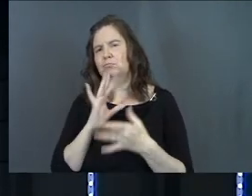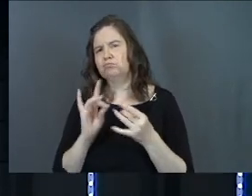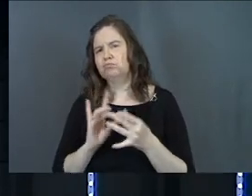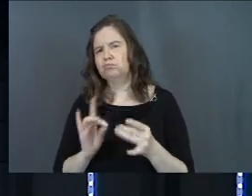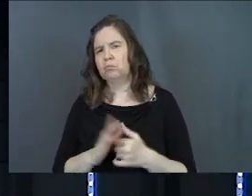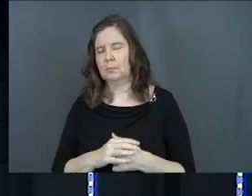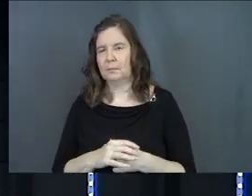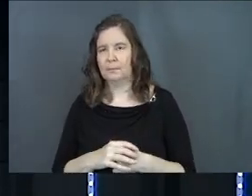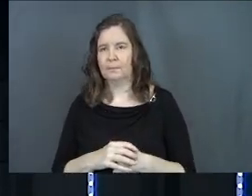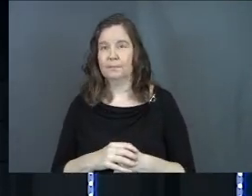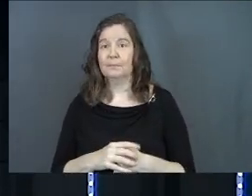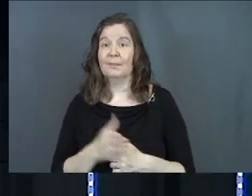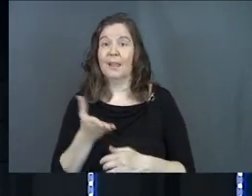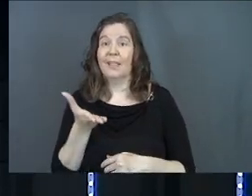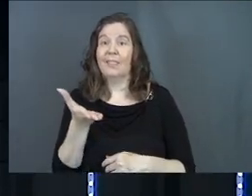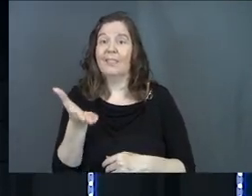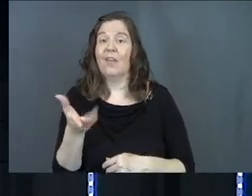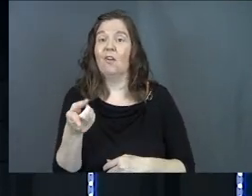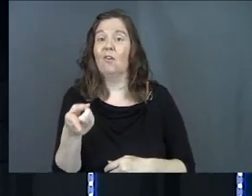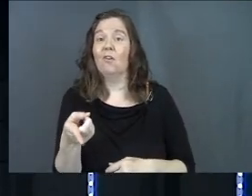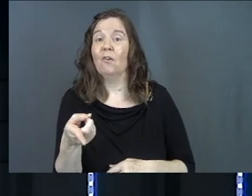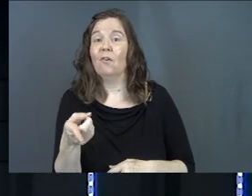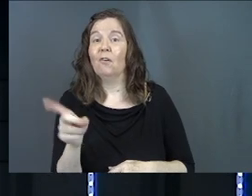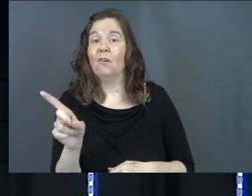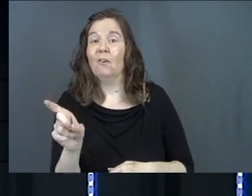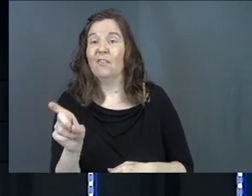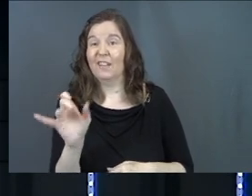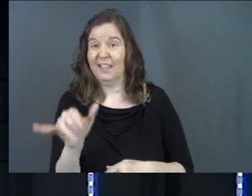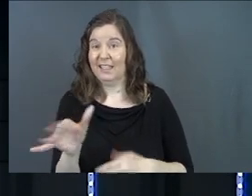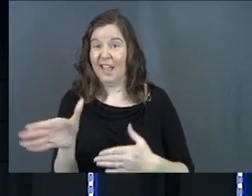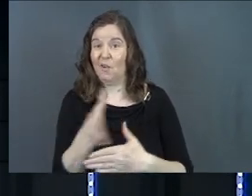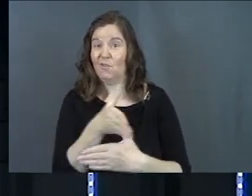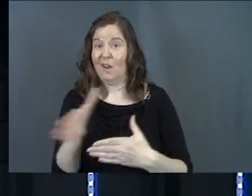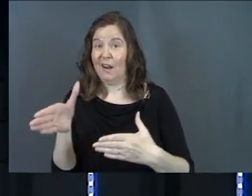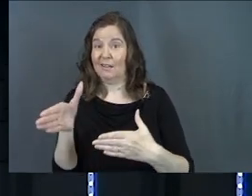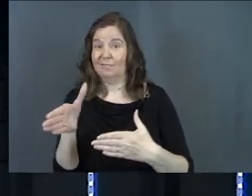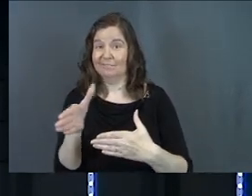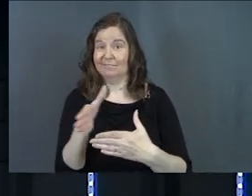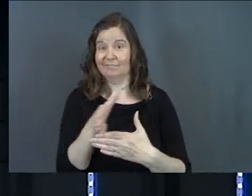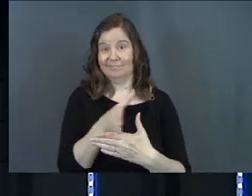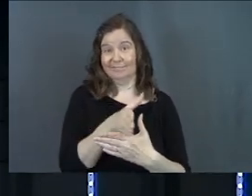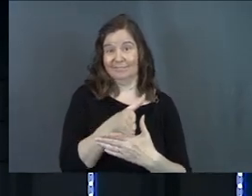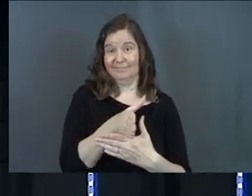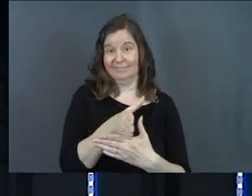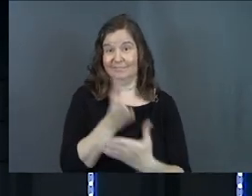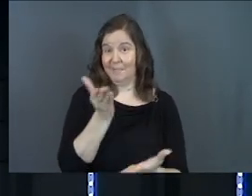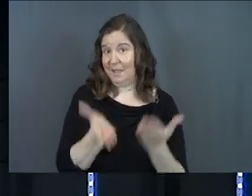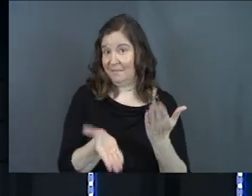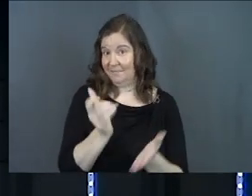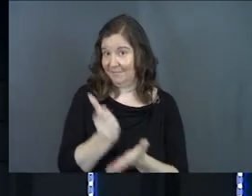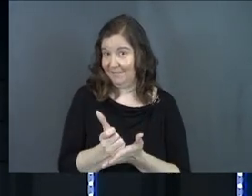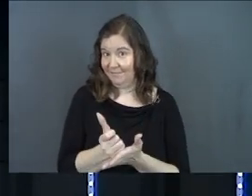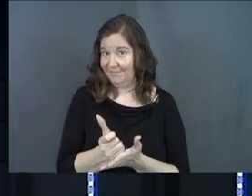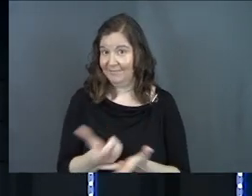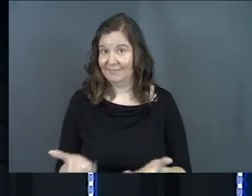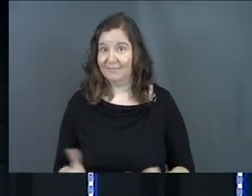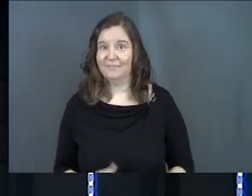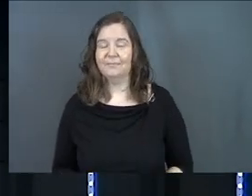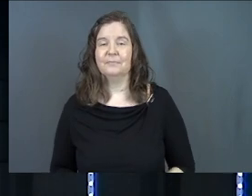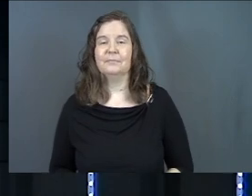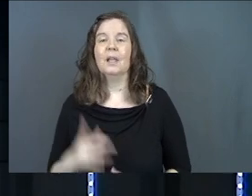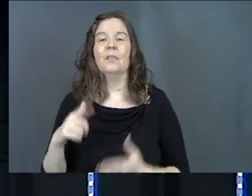tongue? There. That rating goes down a bit. Amen? Amen.